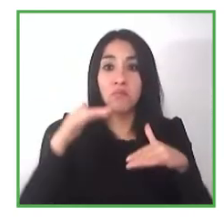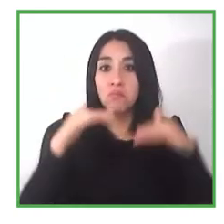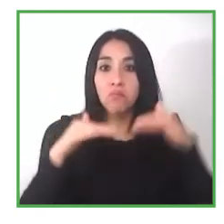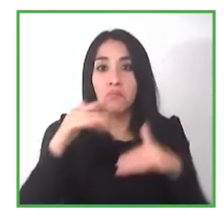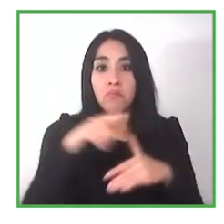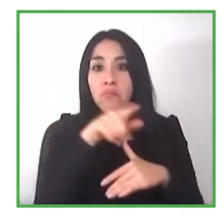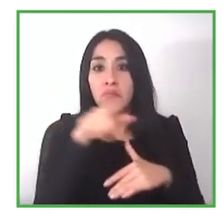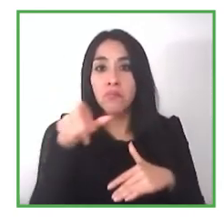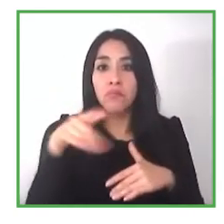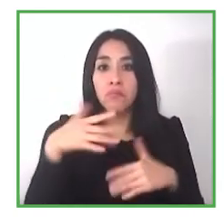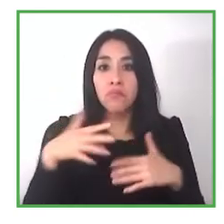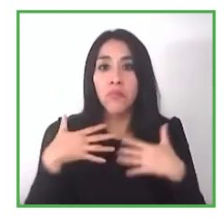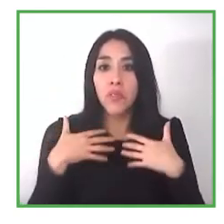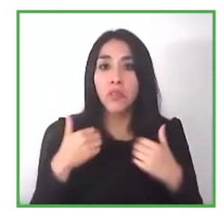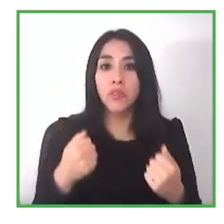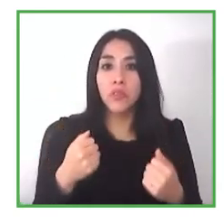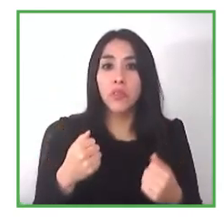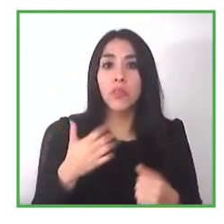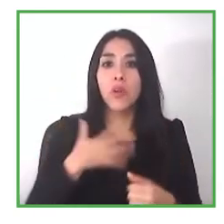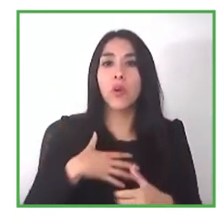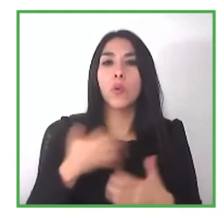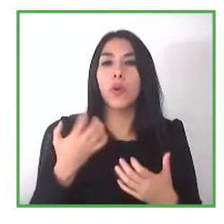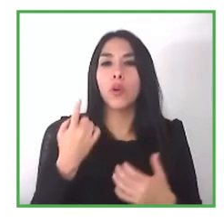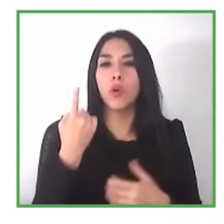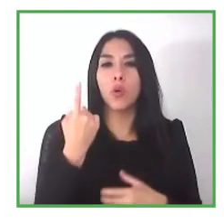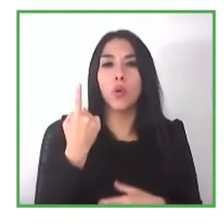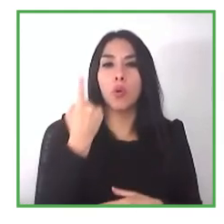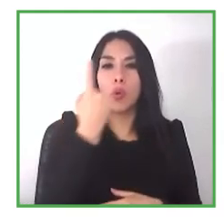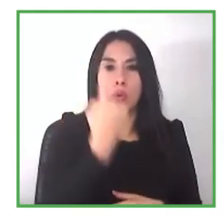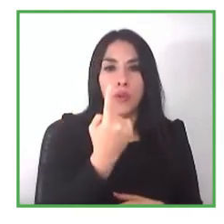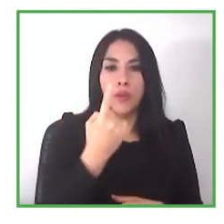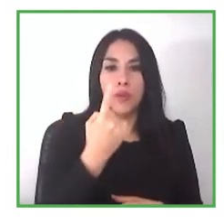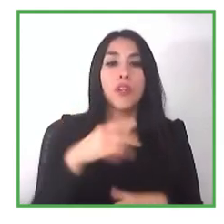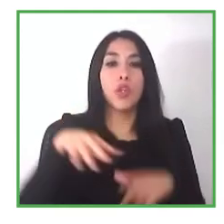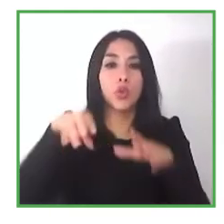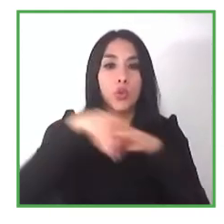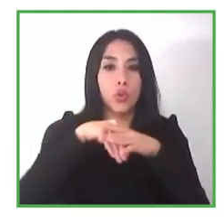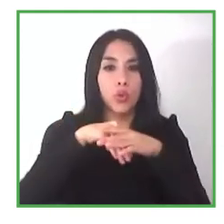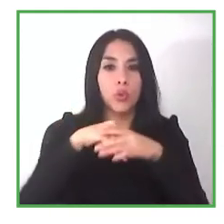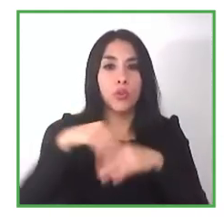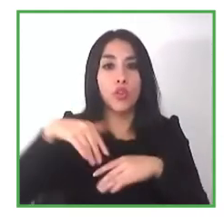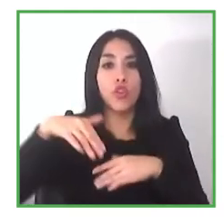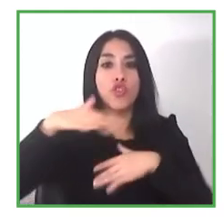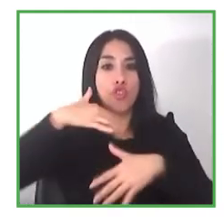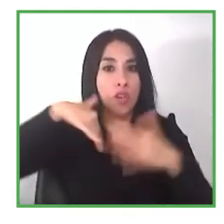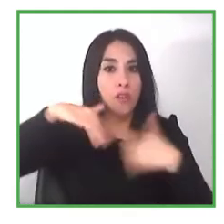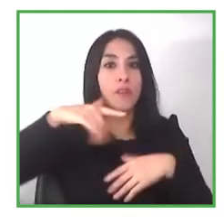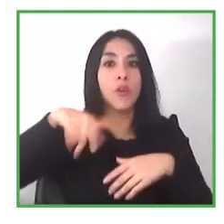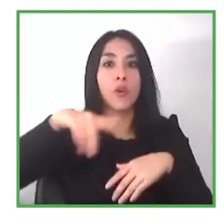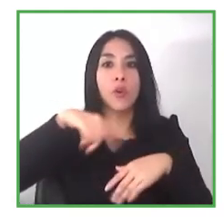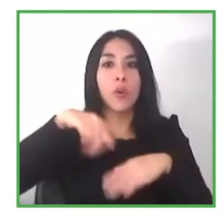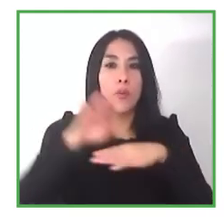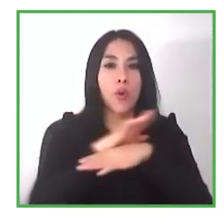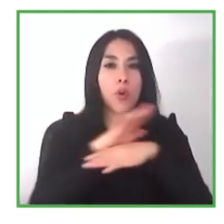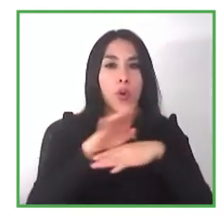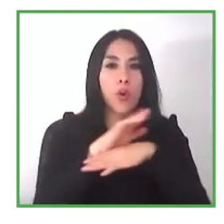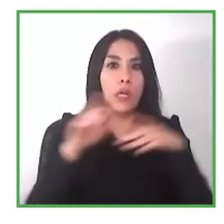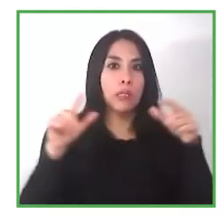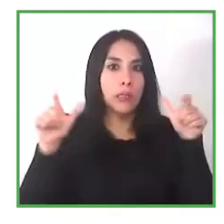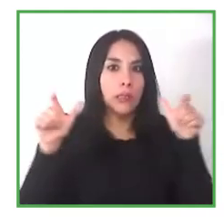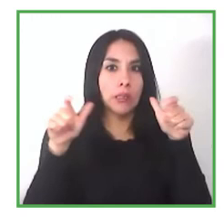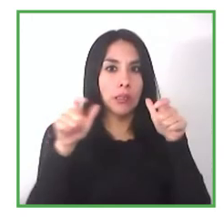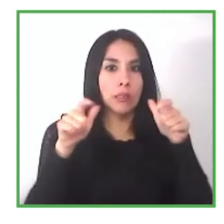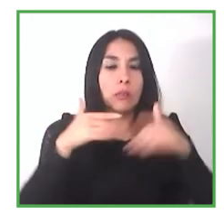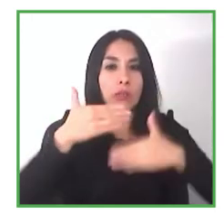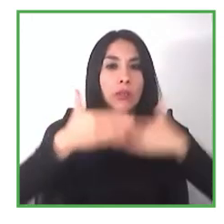not easy they are sometimes very willing to change and better have better inclusion